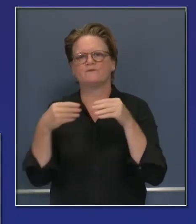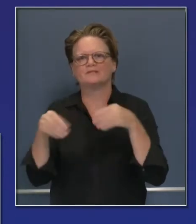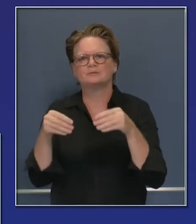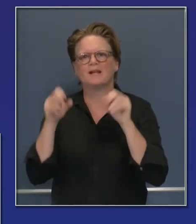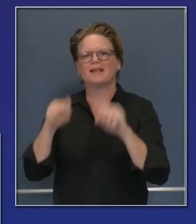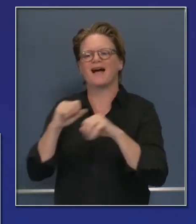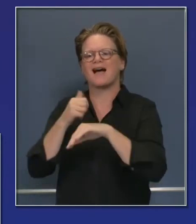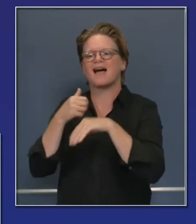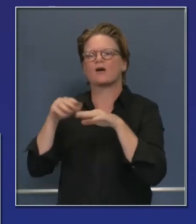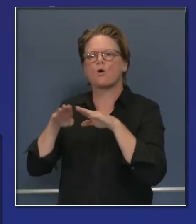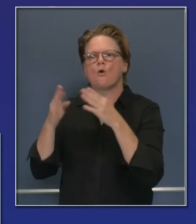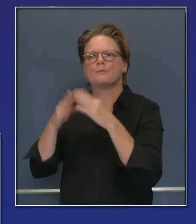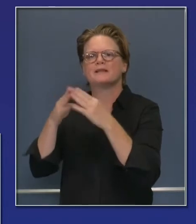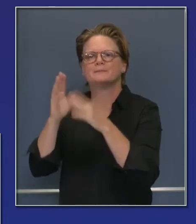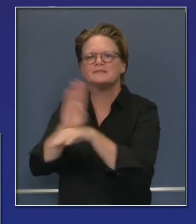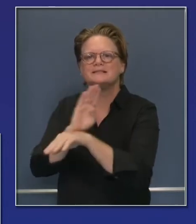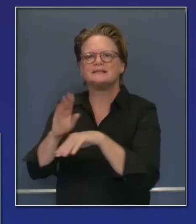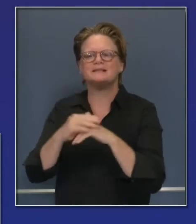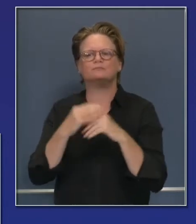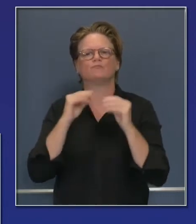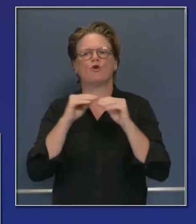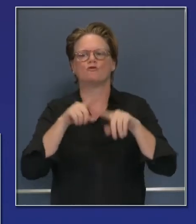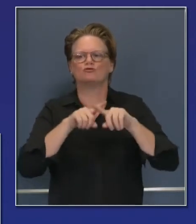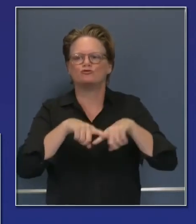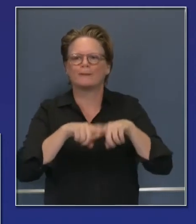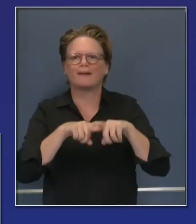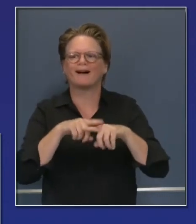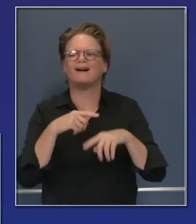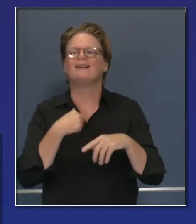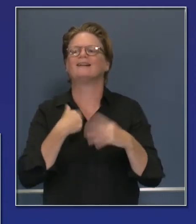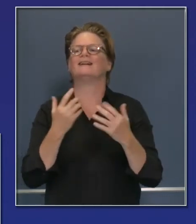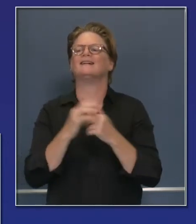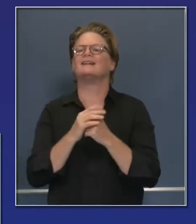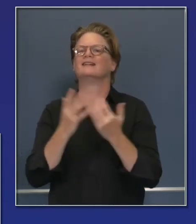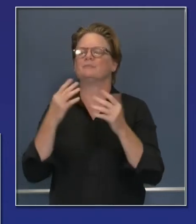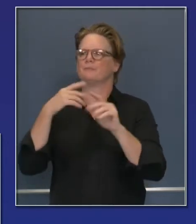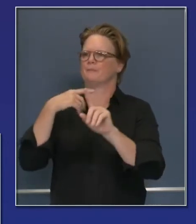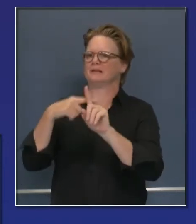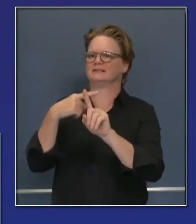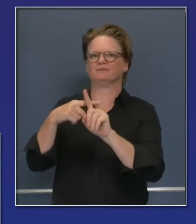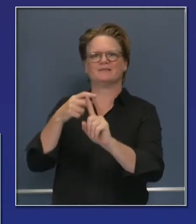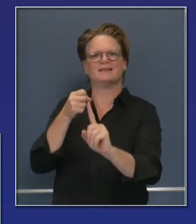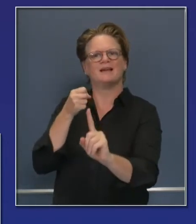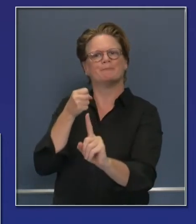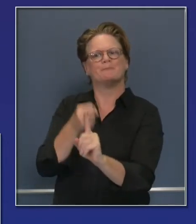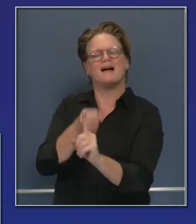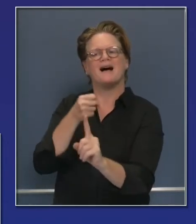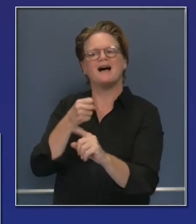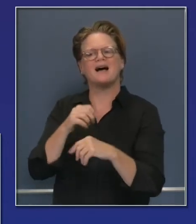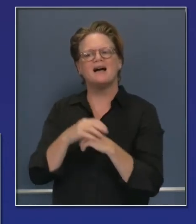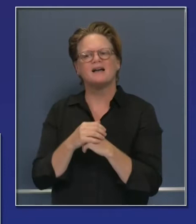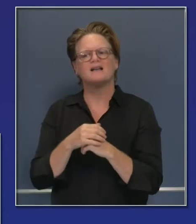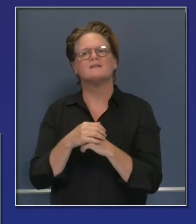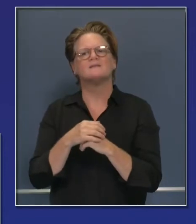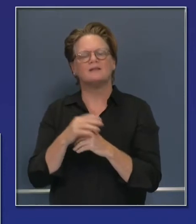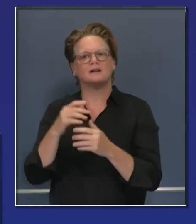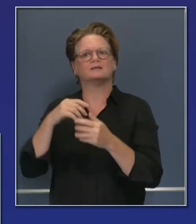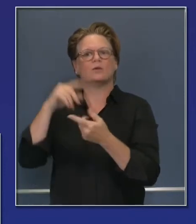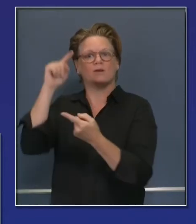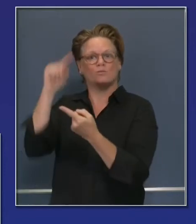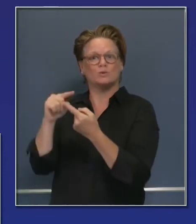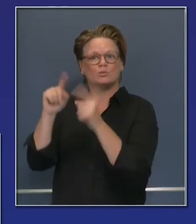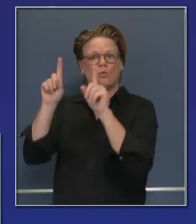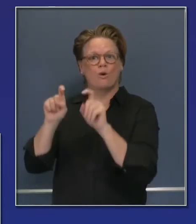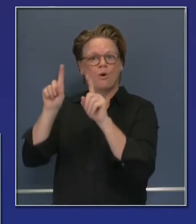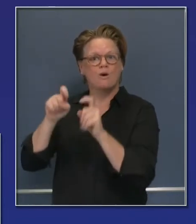I believe we'll have an impact not just on the state in terms of driving down costs to test, but I hope can enliven people across this